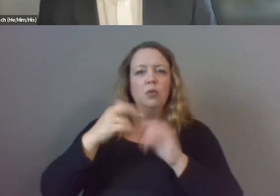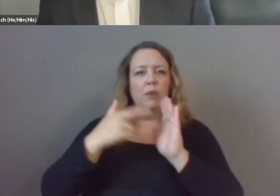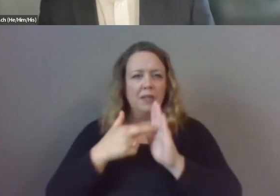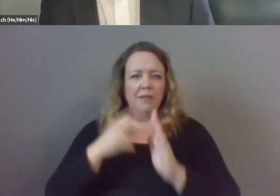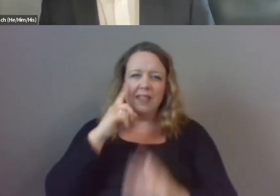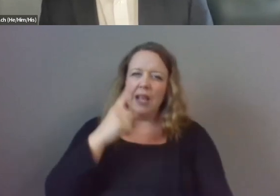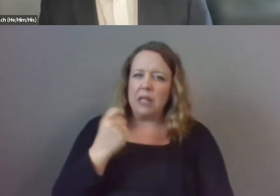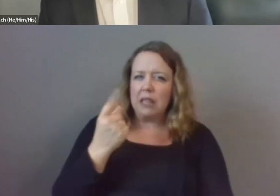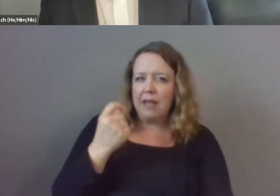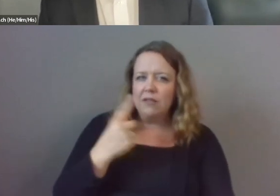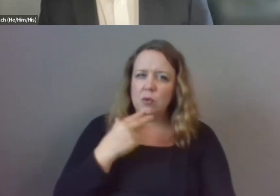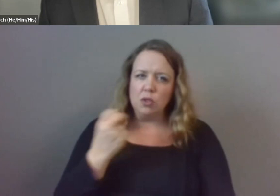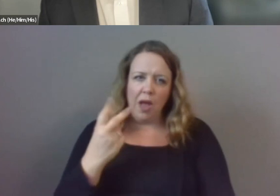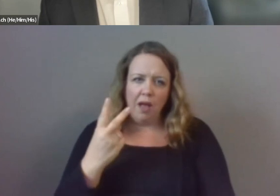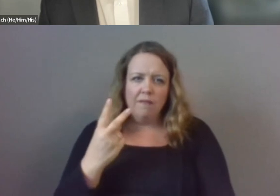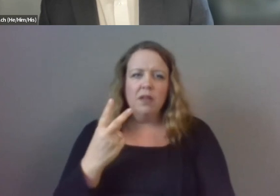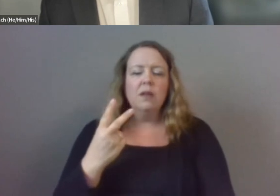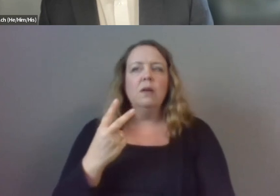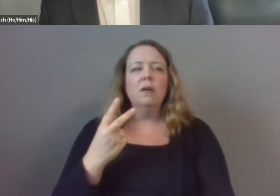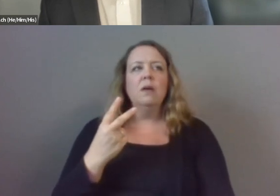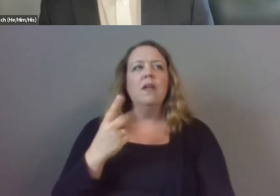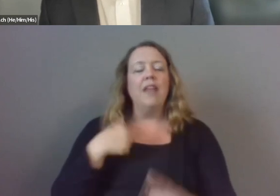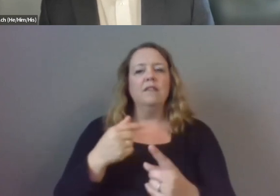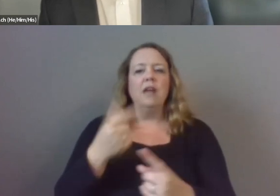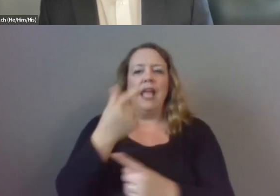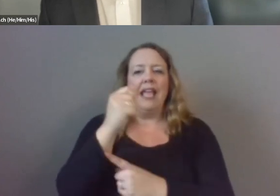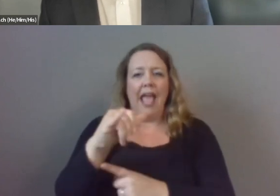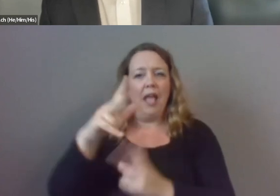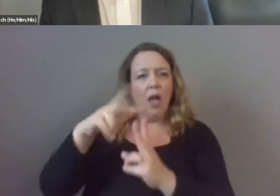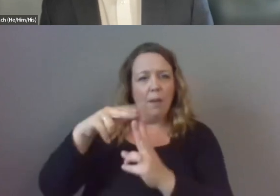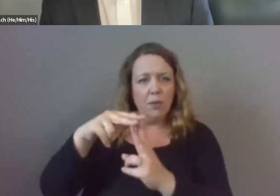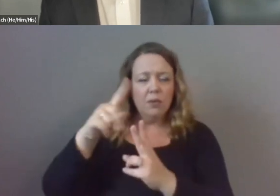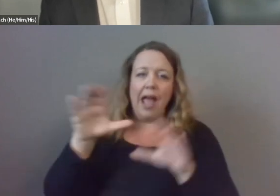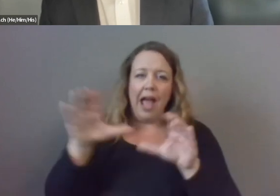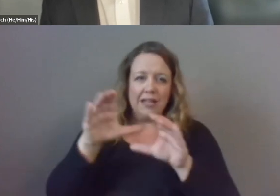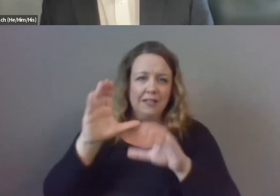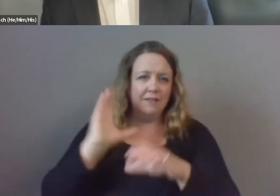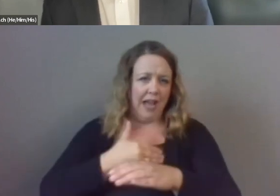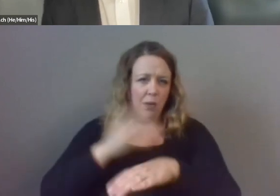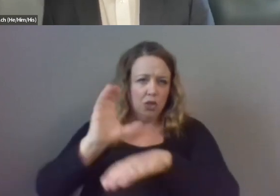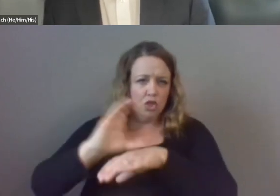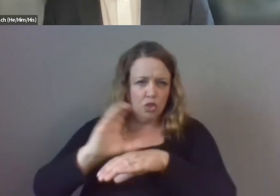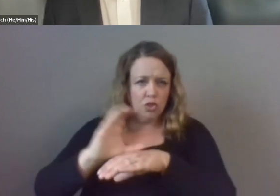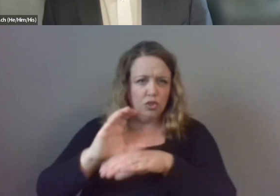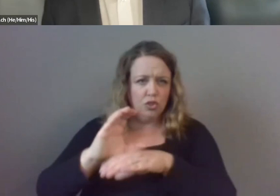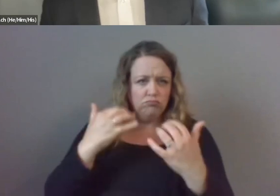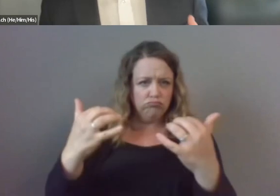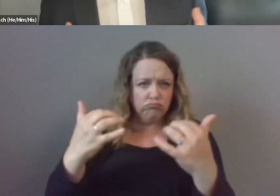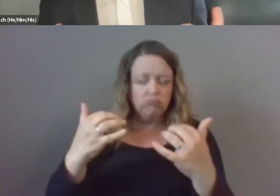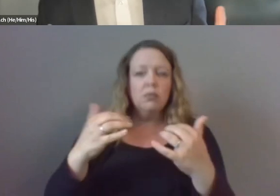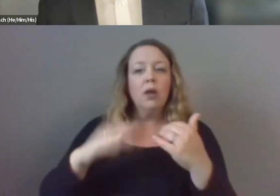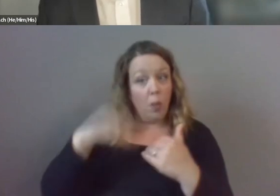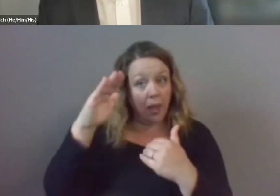or 12 was by a gay couple that was active in our church congregation uh growing up and so it was